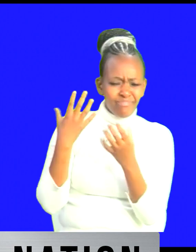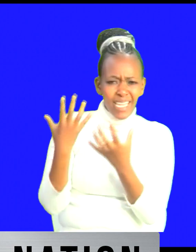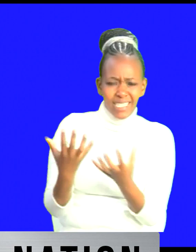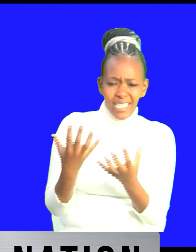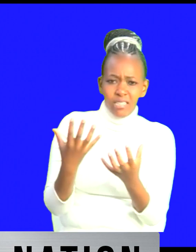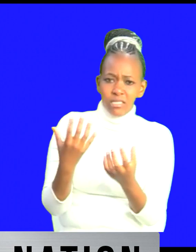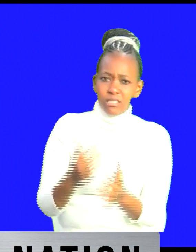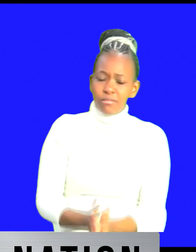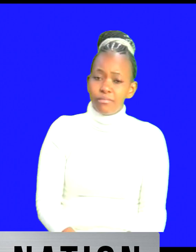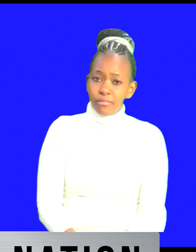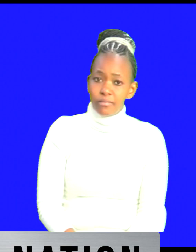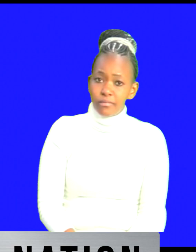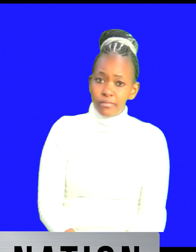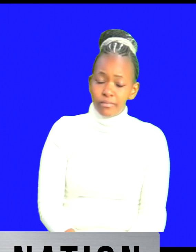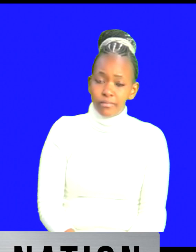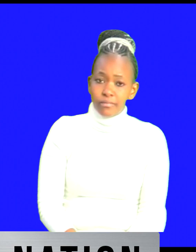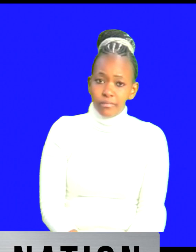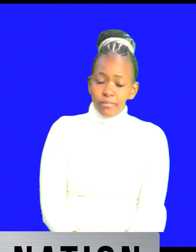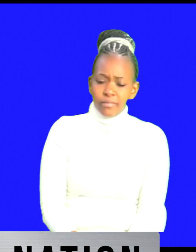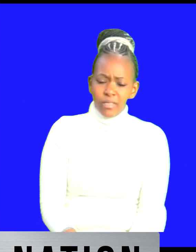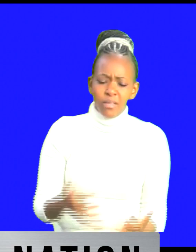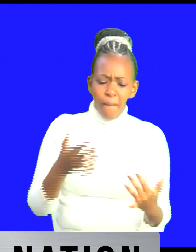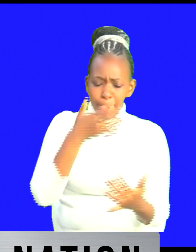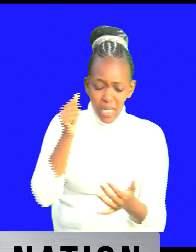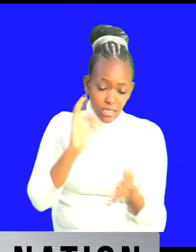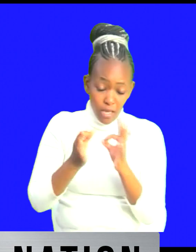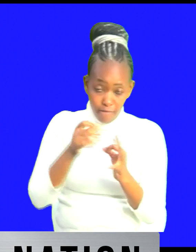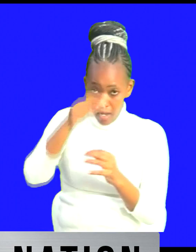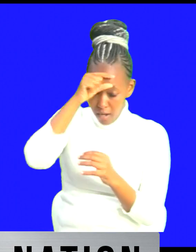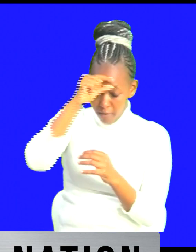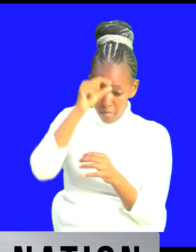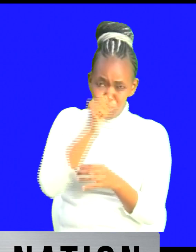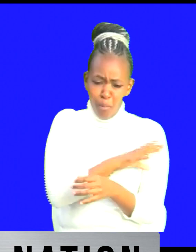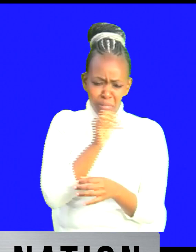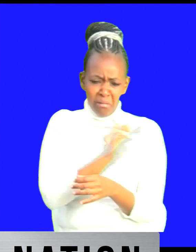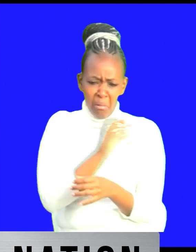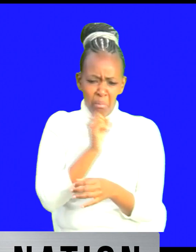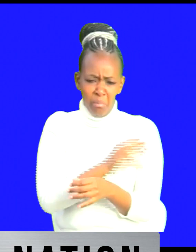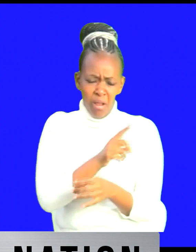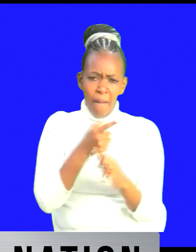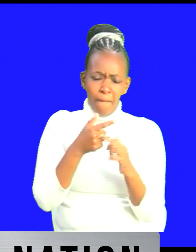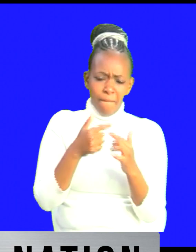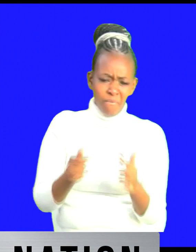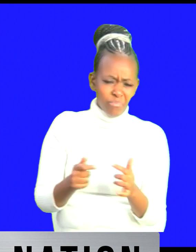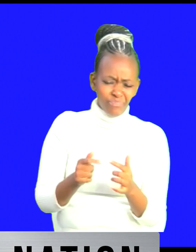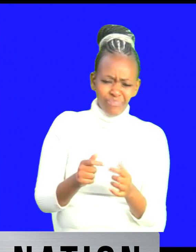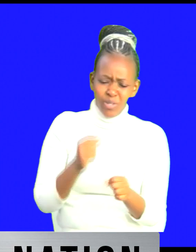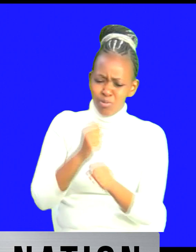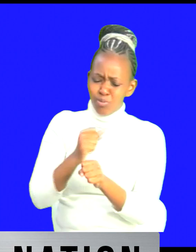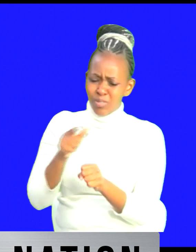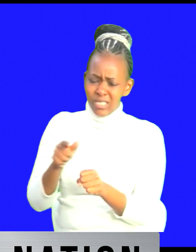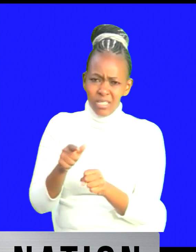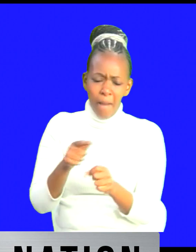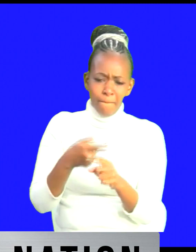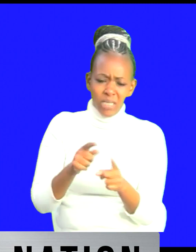from uh lamentations and complain to giving deals and saying that we are going to do this and you do this for